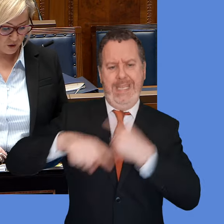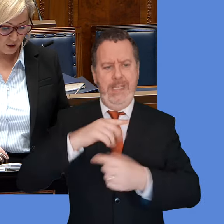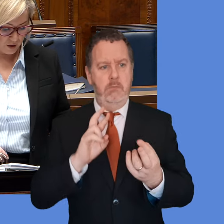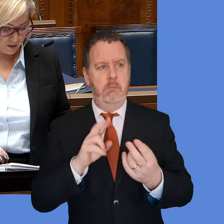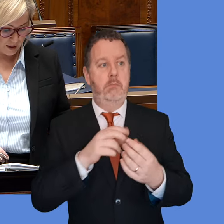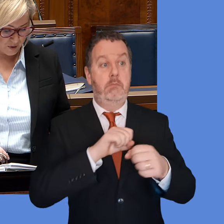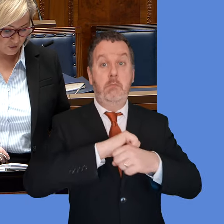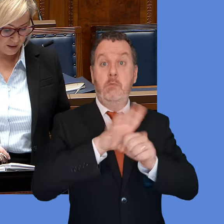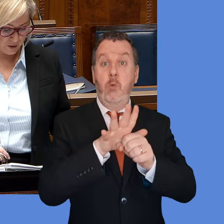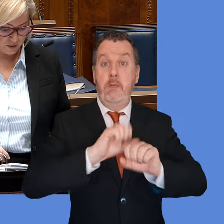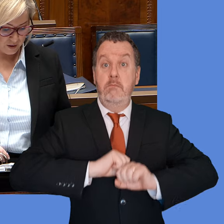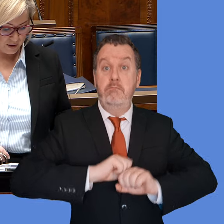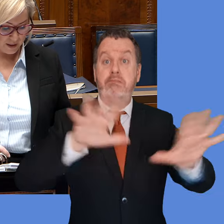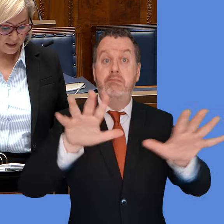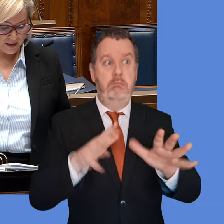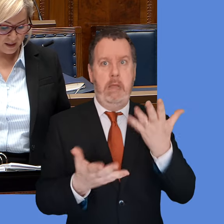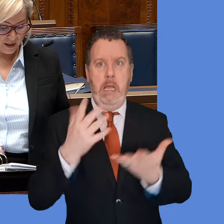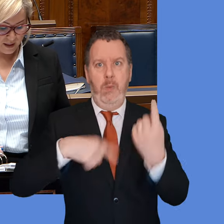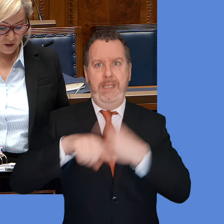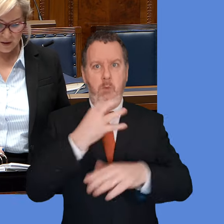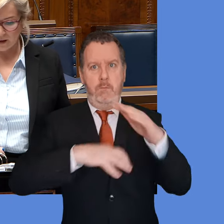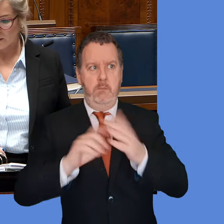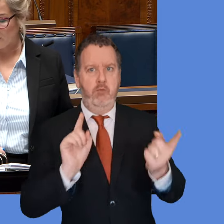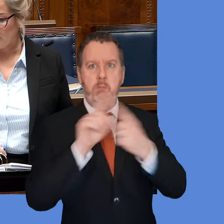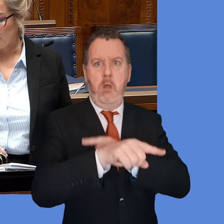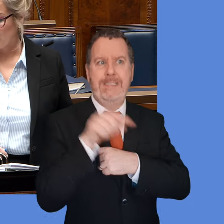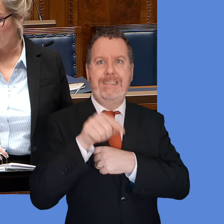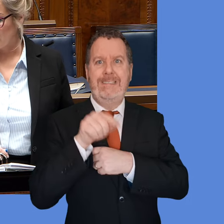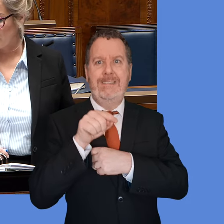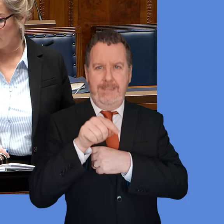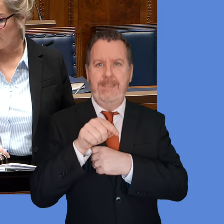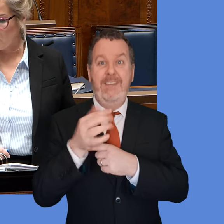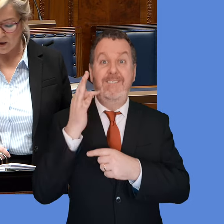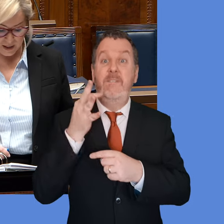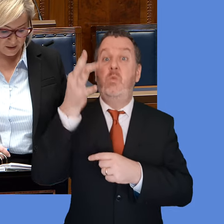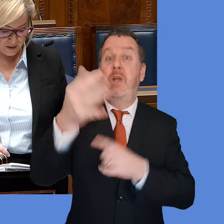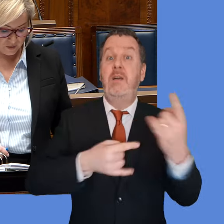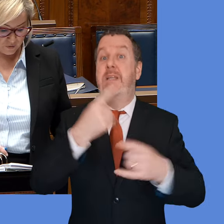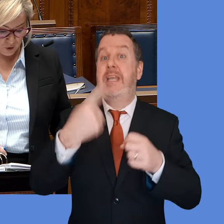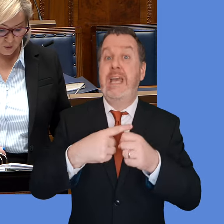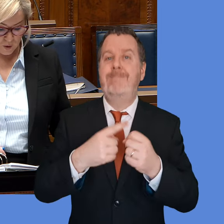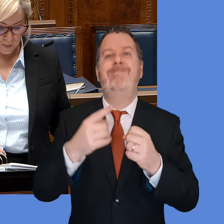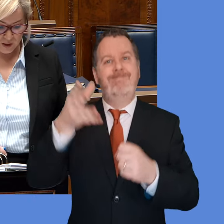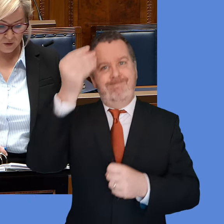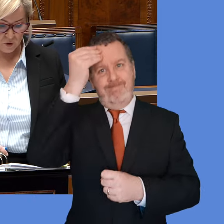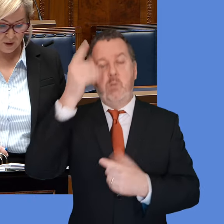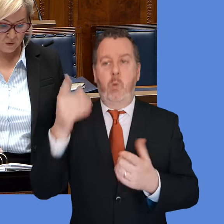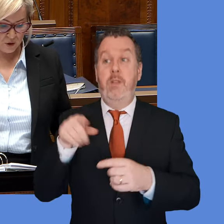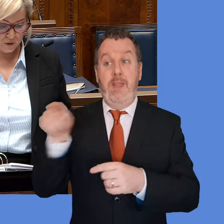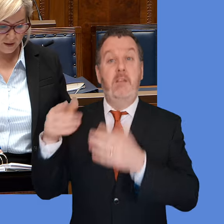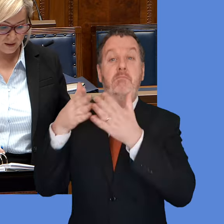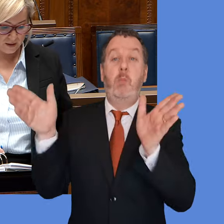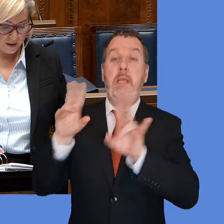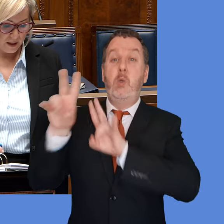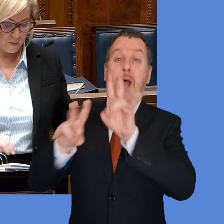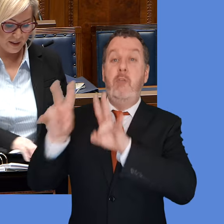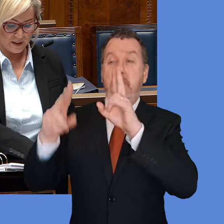learned for the future are absolutely learned and it's essential then that the inquiry has the full cooperation of all and I've